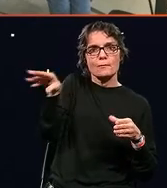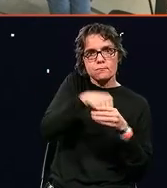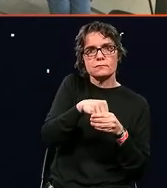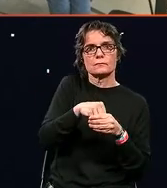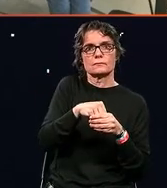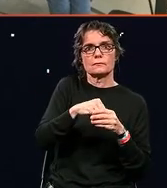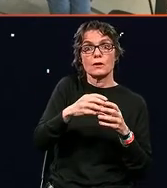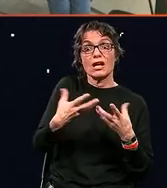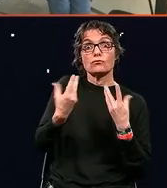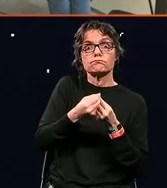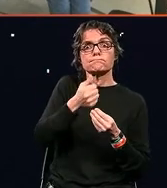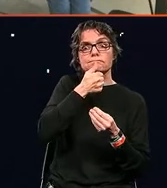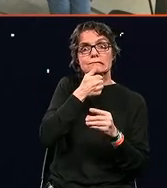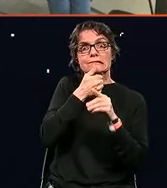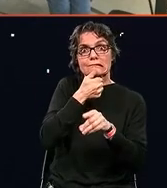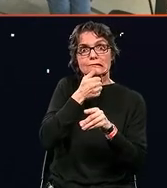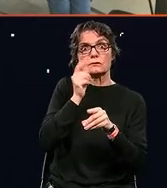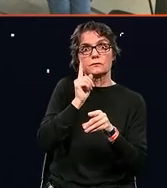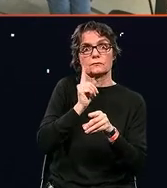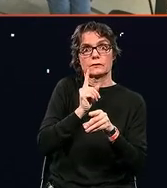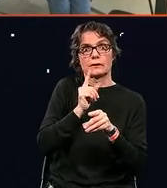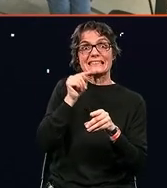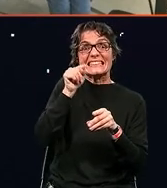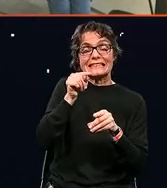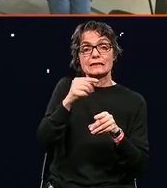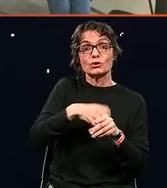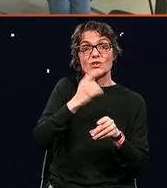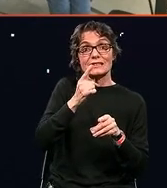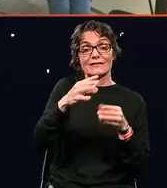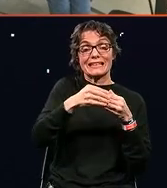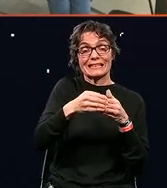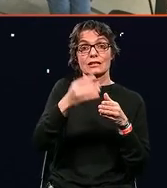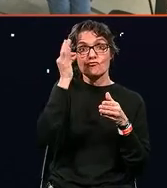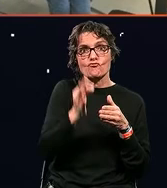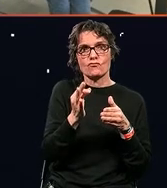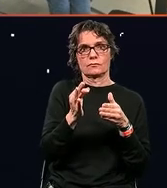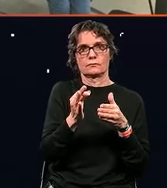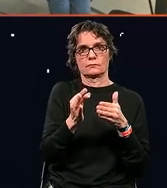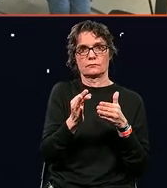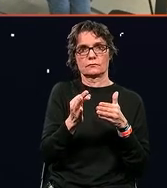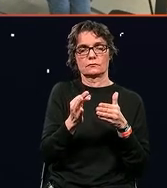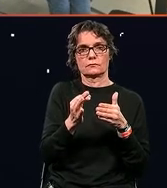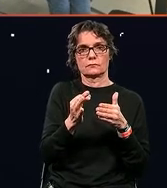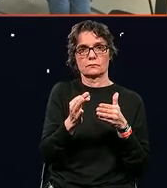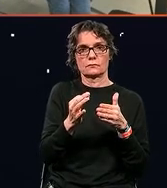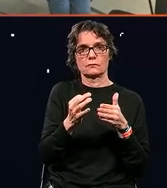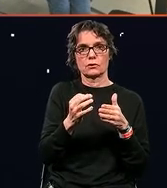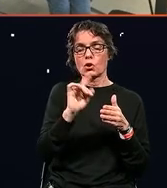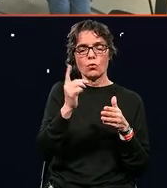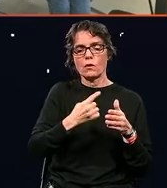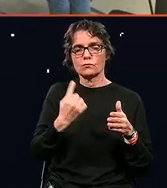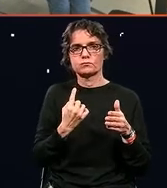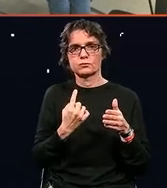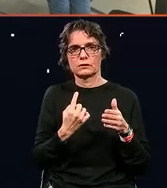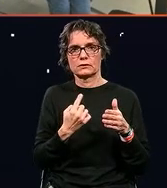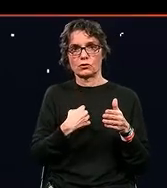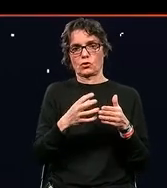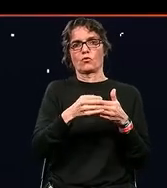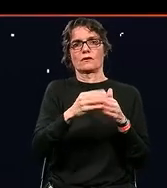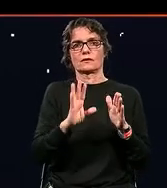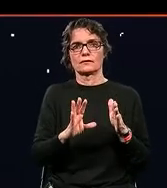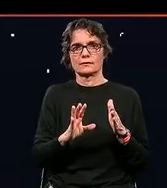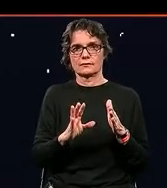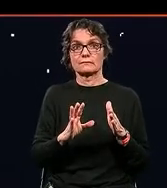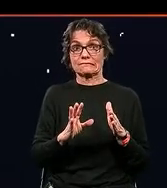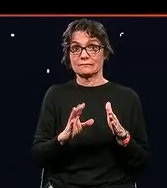making decisions by inviting everyone in my organization to make those decisions with me. And I